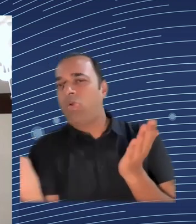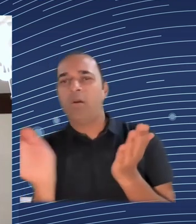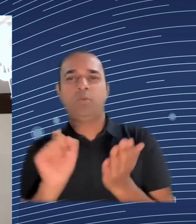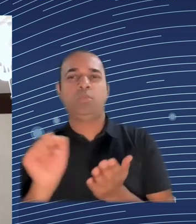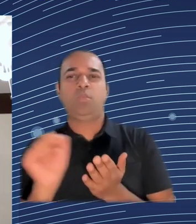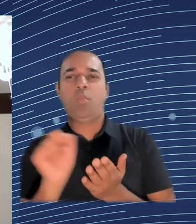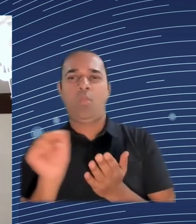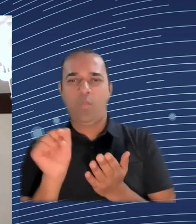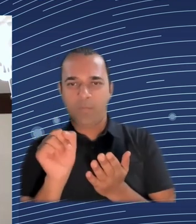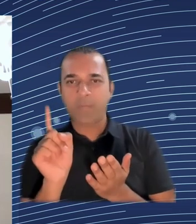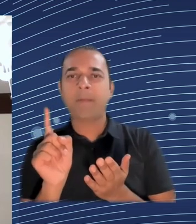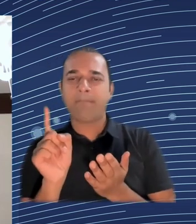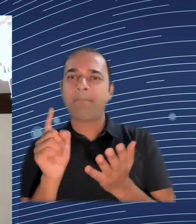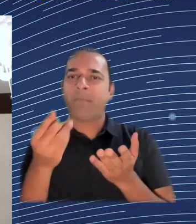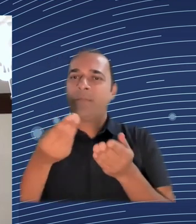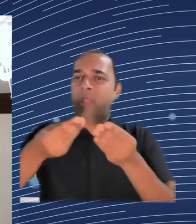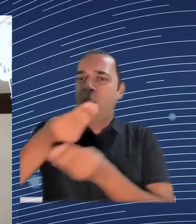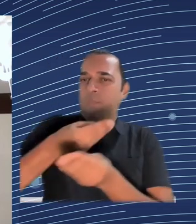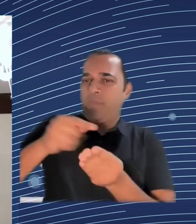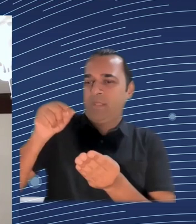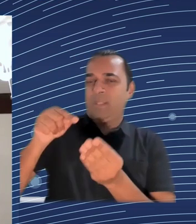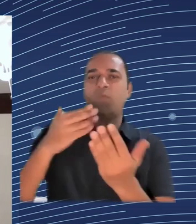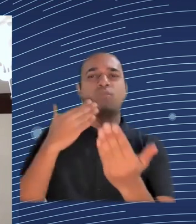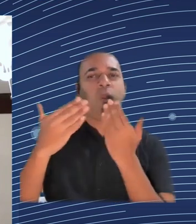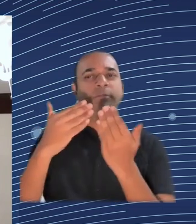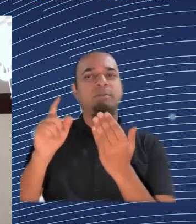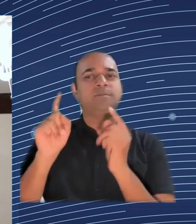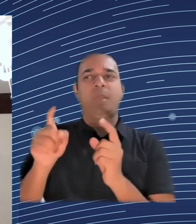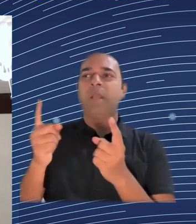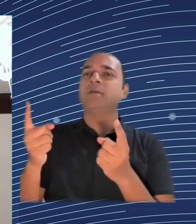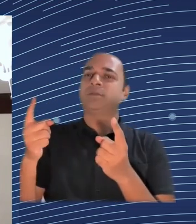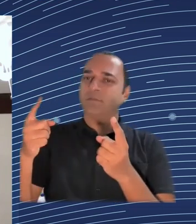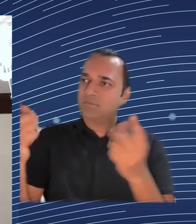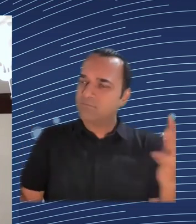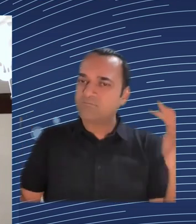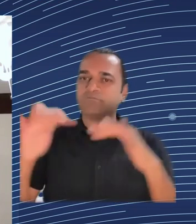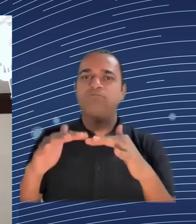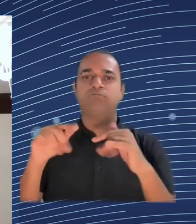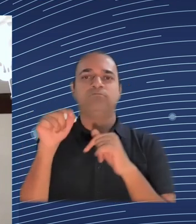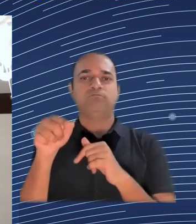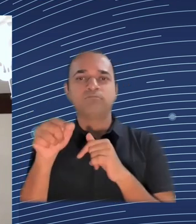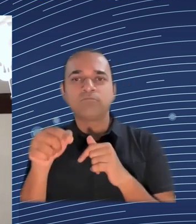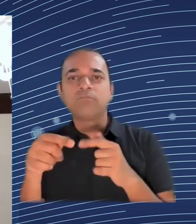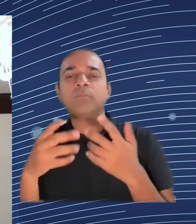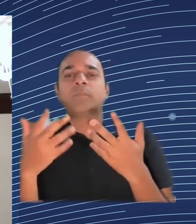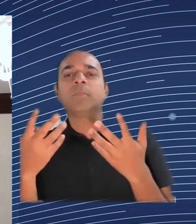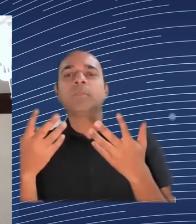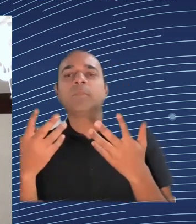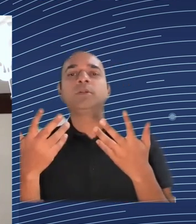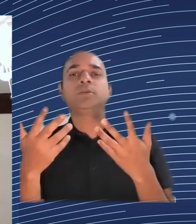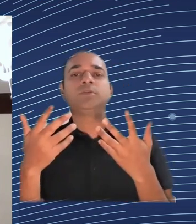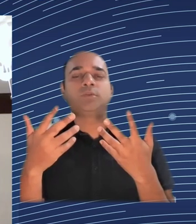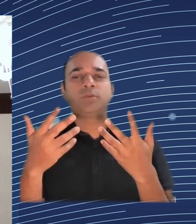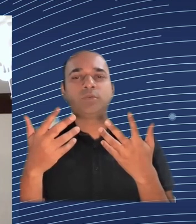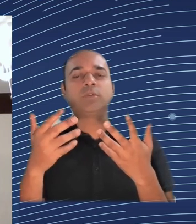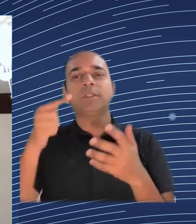conjunction with what the effects of all the other bigger policies are. So, I would simply say that cohesion shouldn't be segregated or